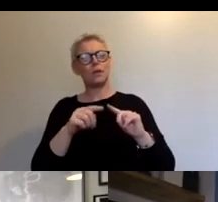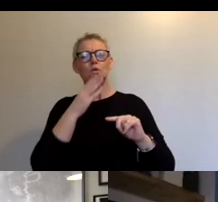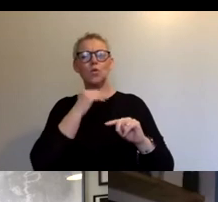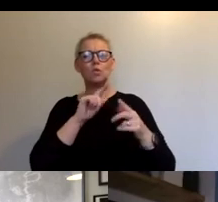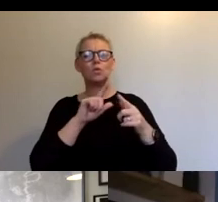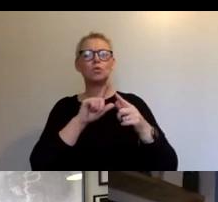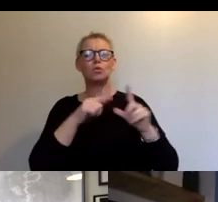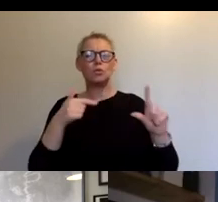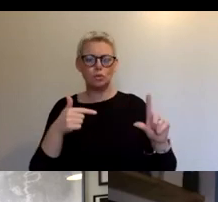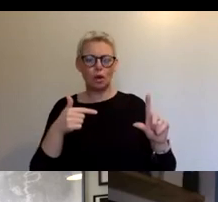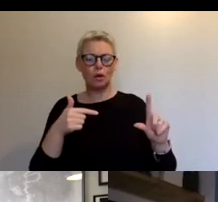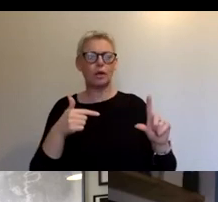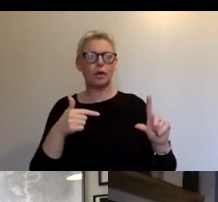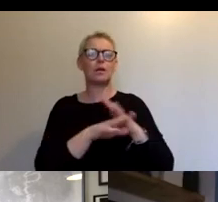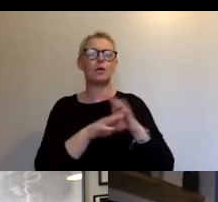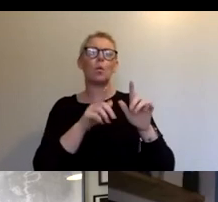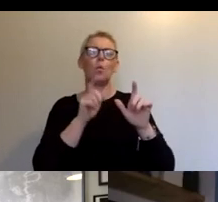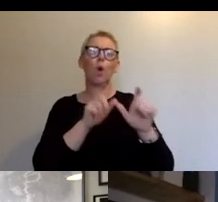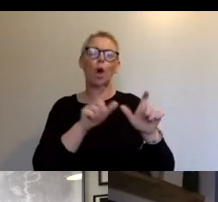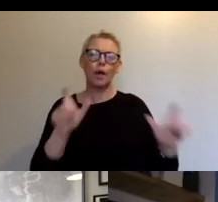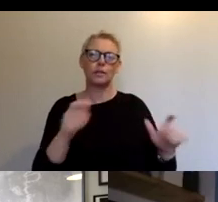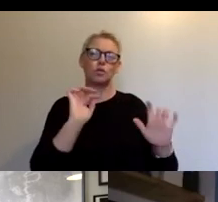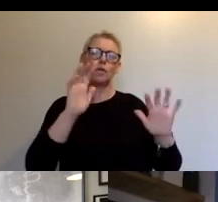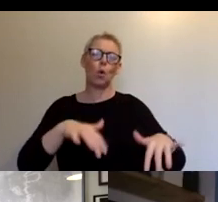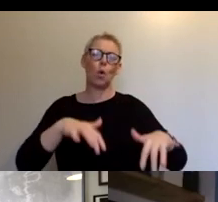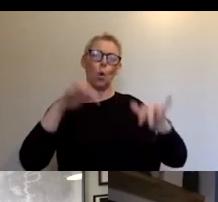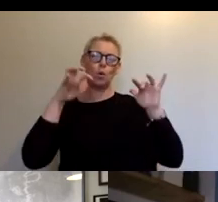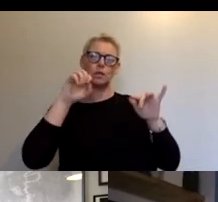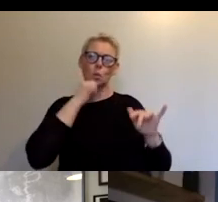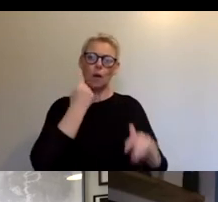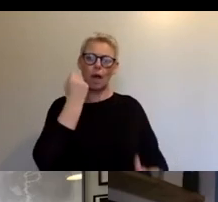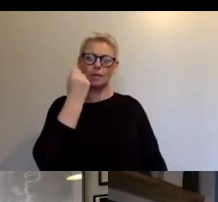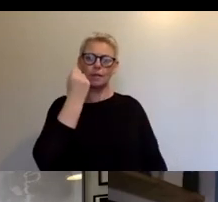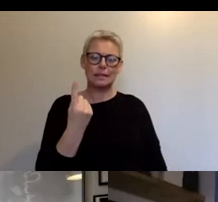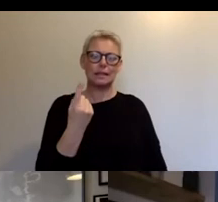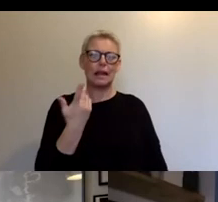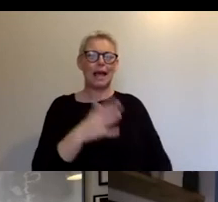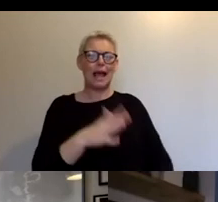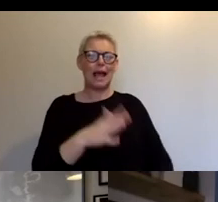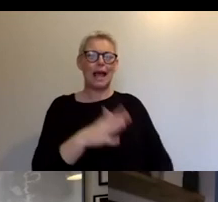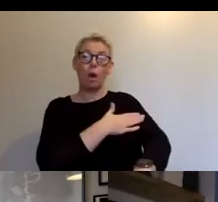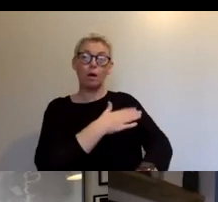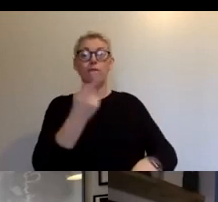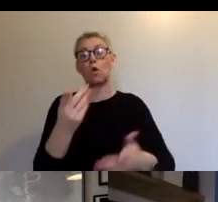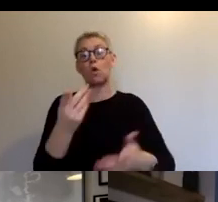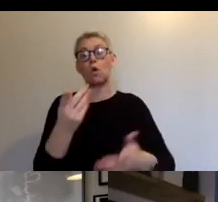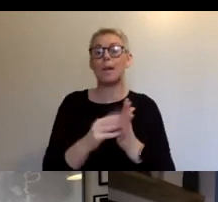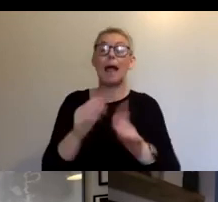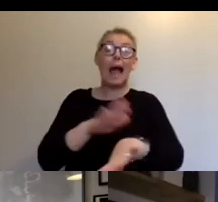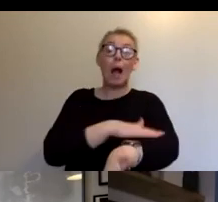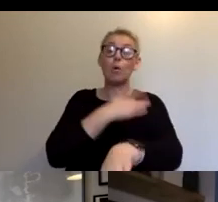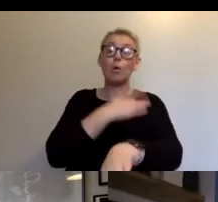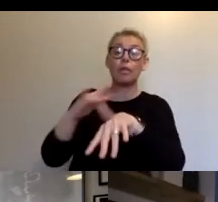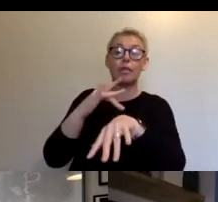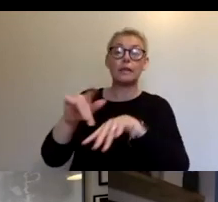of day it took place, what, how long the experience would take. I, my pet hate is being in things and I don't know how long they're going to take and